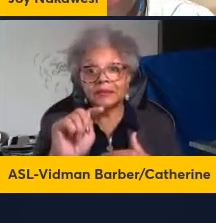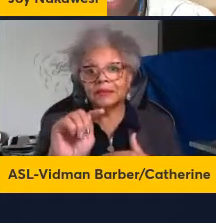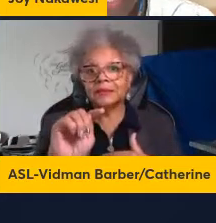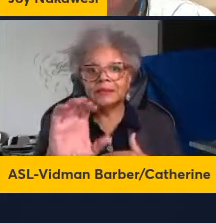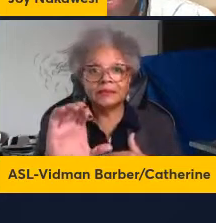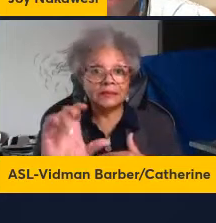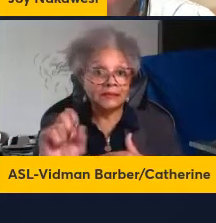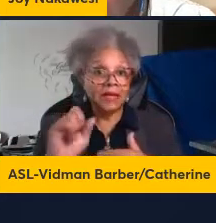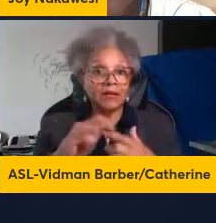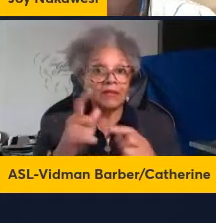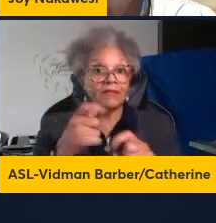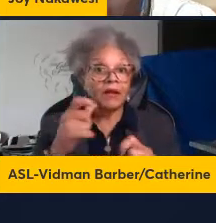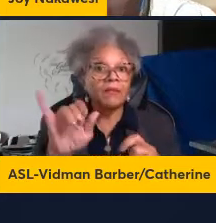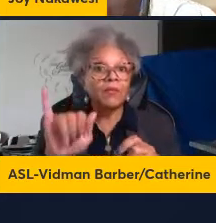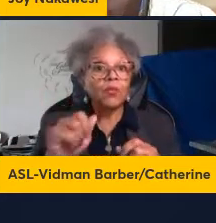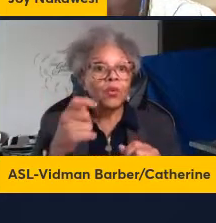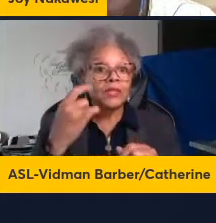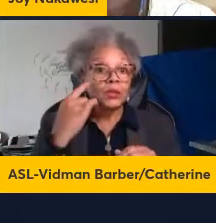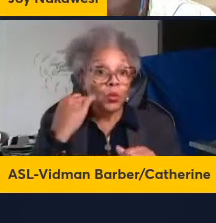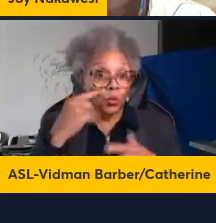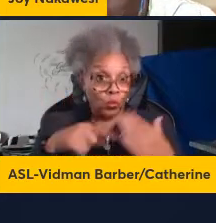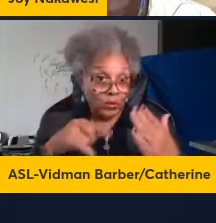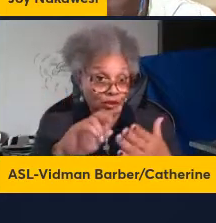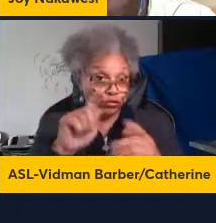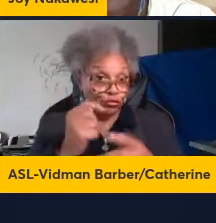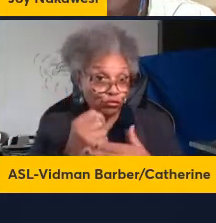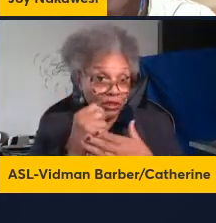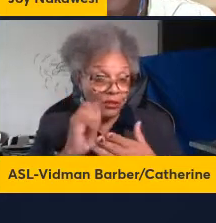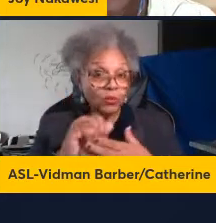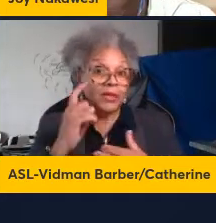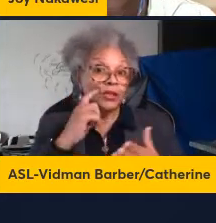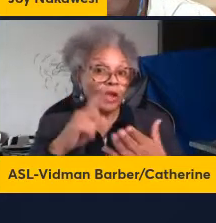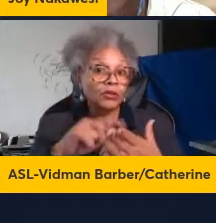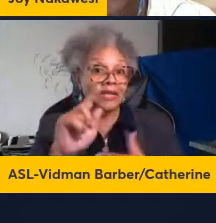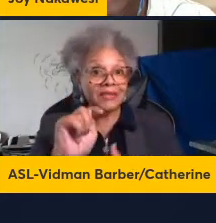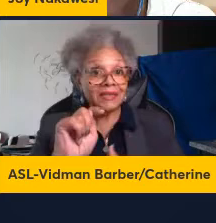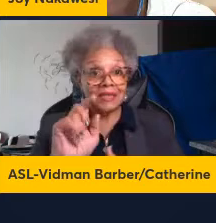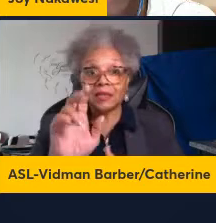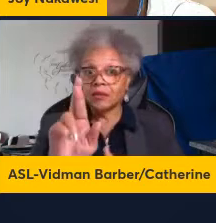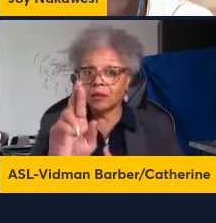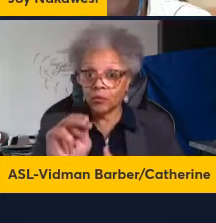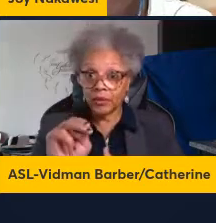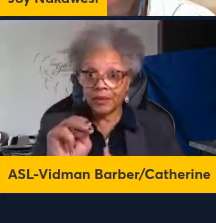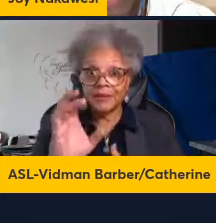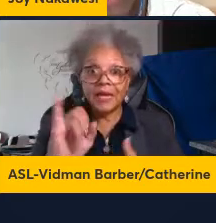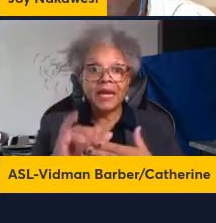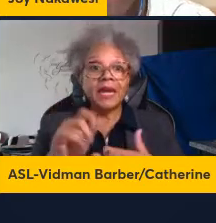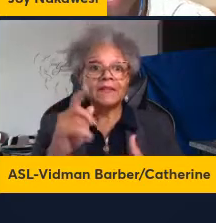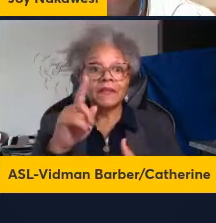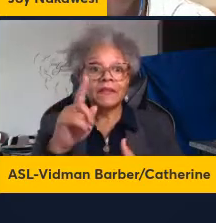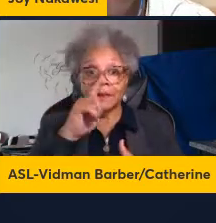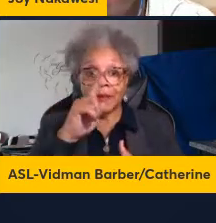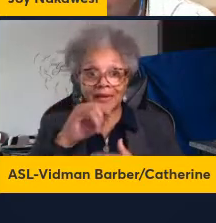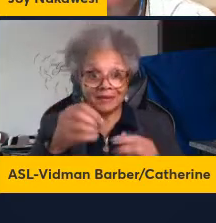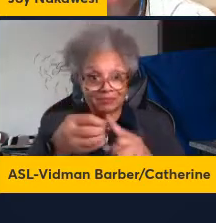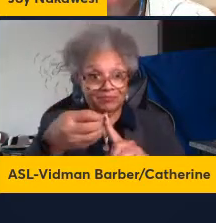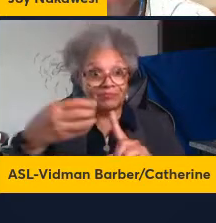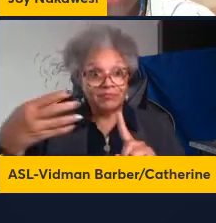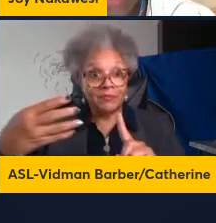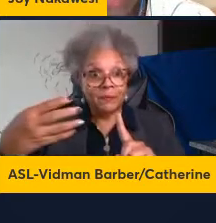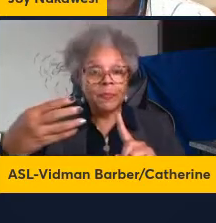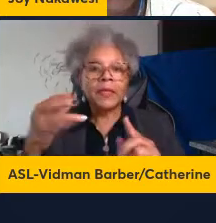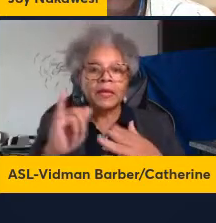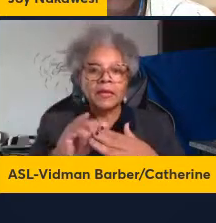FTY treated mice we also observed that the TREM cells in the FTY treated mice expanded at the same